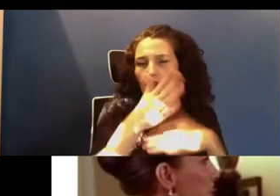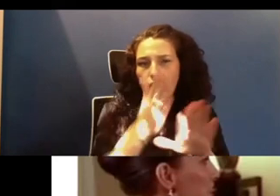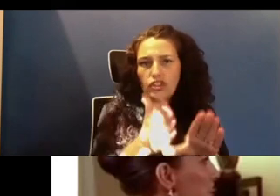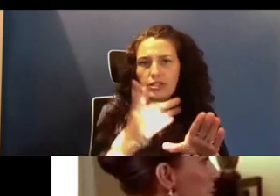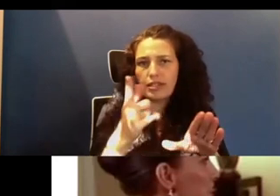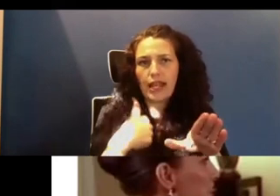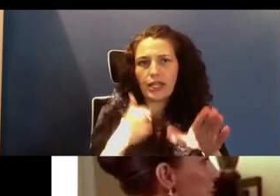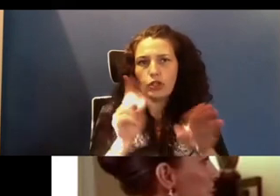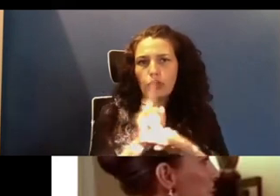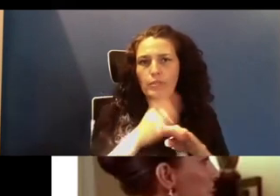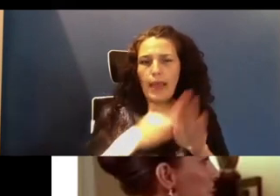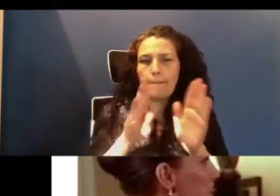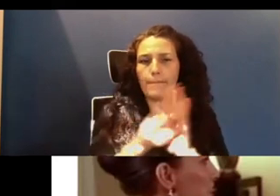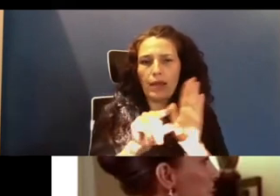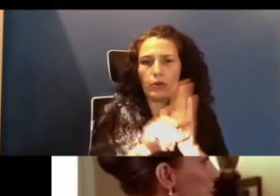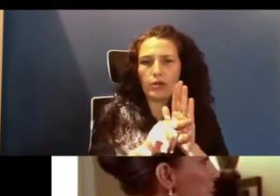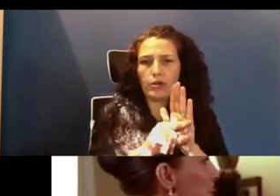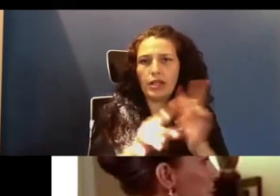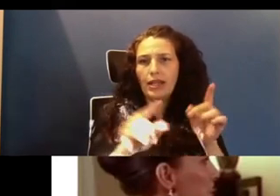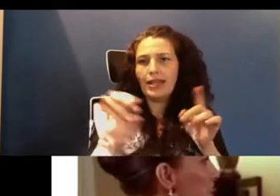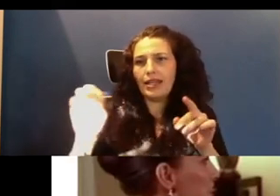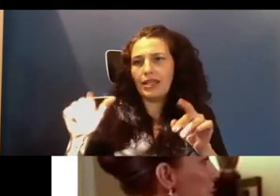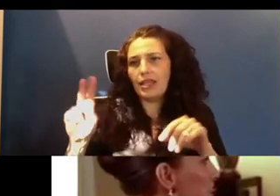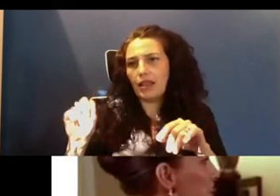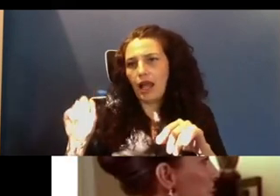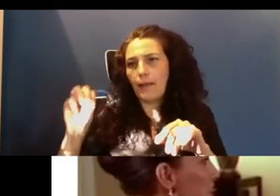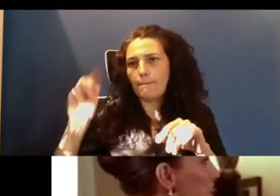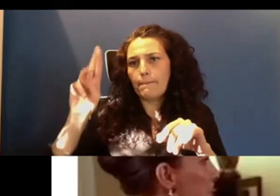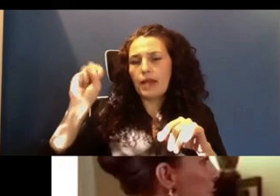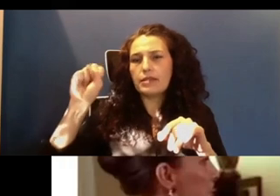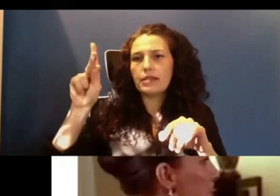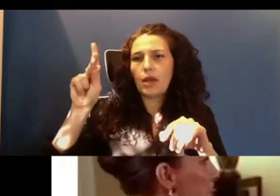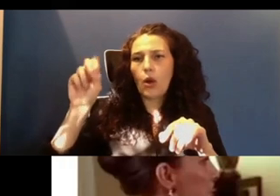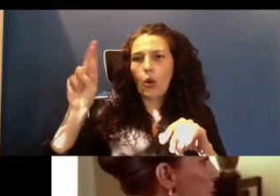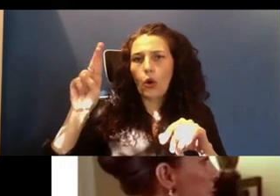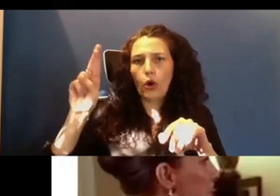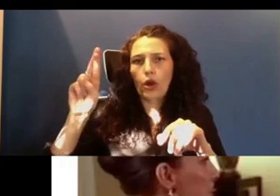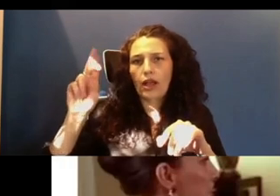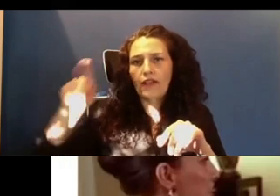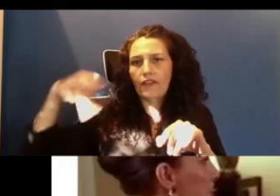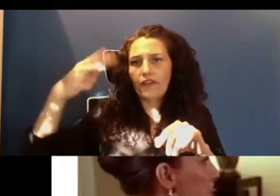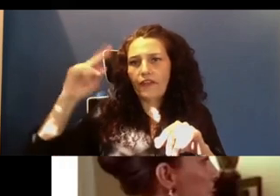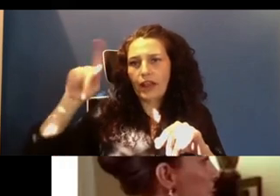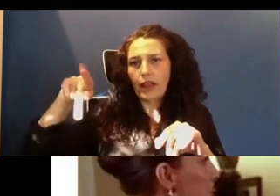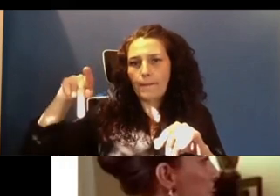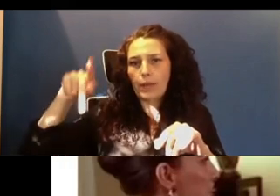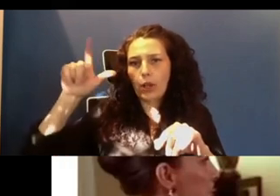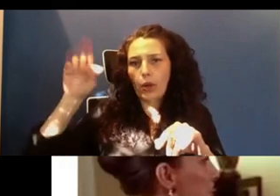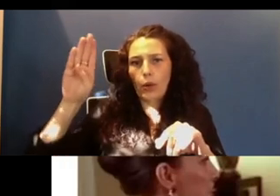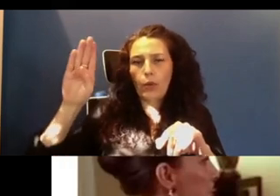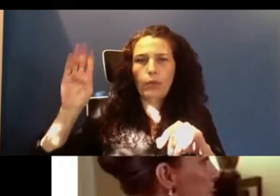brain machine interfaces right now like Elon Musk, or the neuroscientist Philip Lowe who I'm talking to now we're talking about